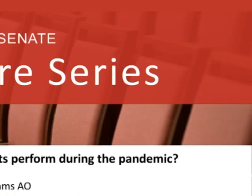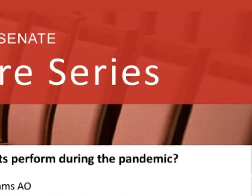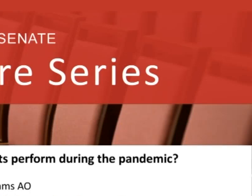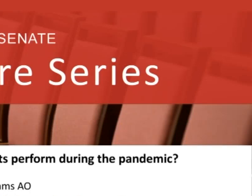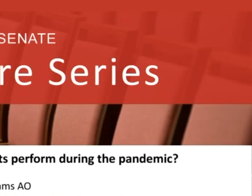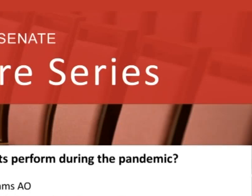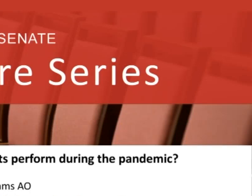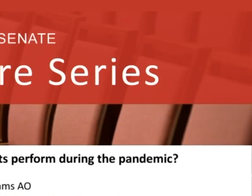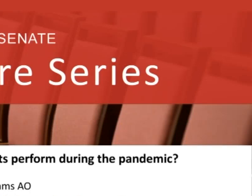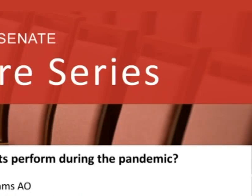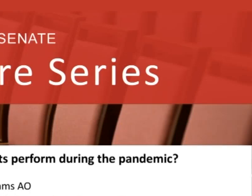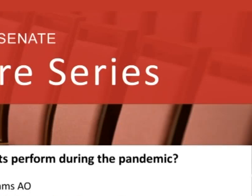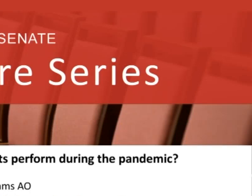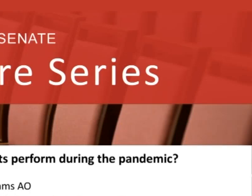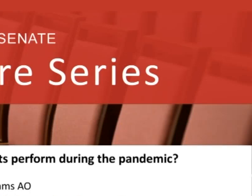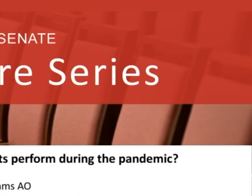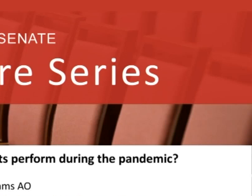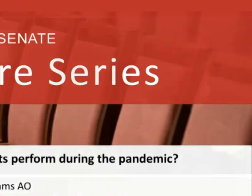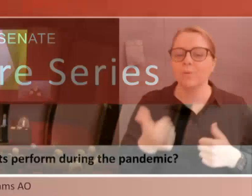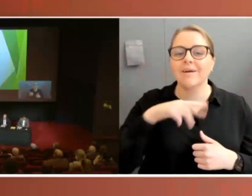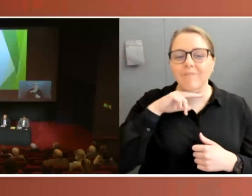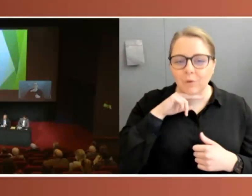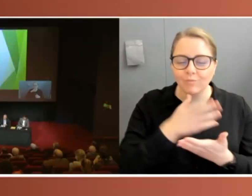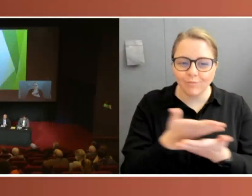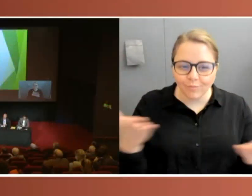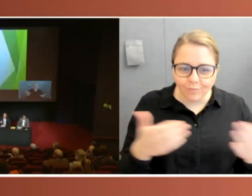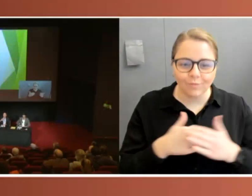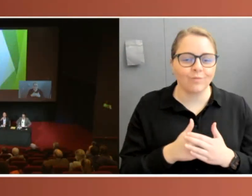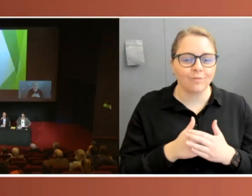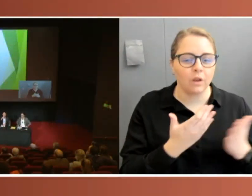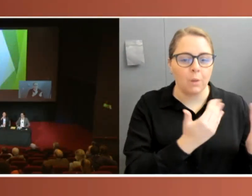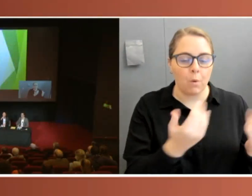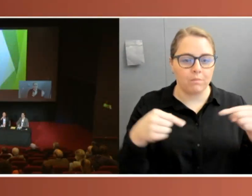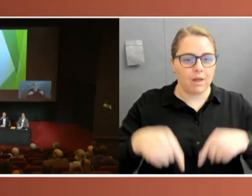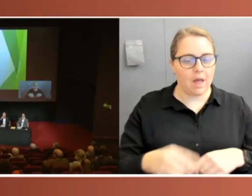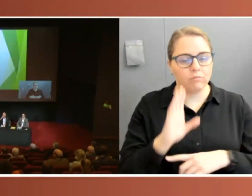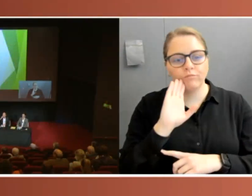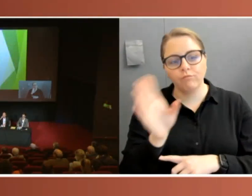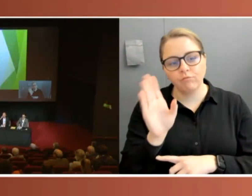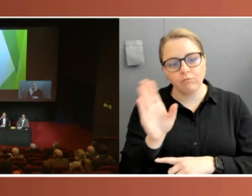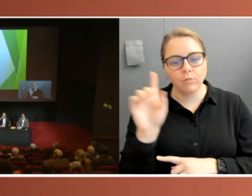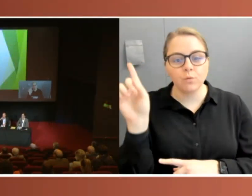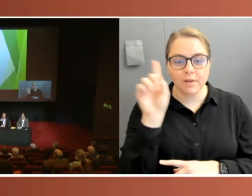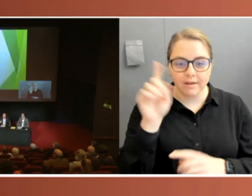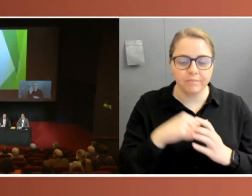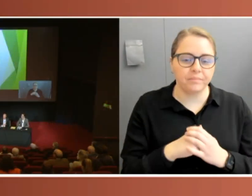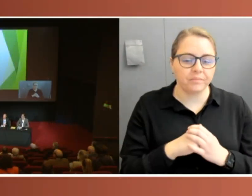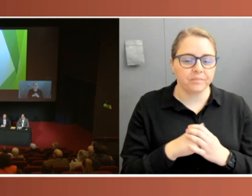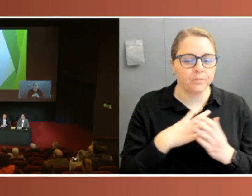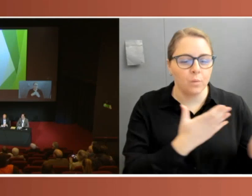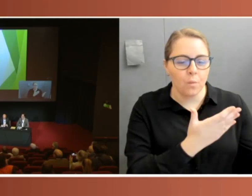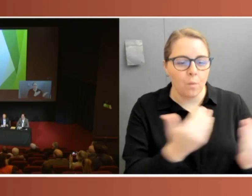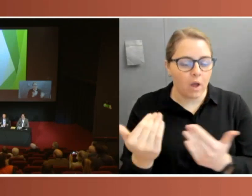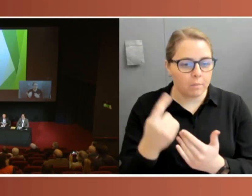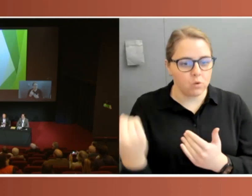Good afternoon and welcome to our Senate lecture. Welcome to our audience here in the Parliament House Theatre